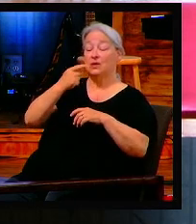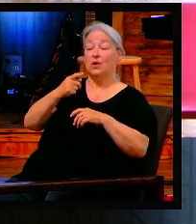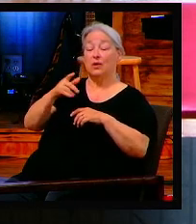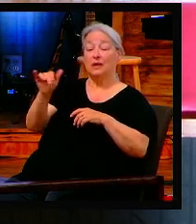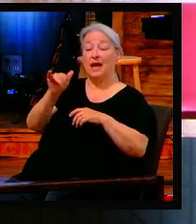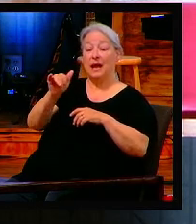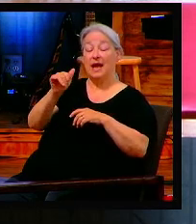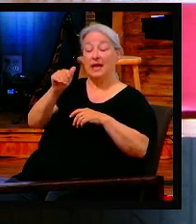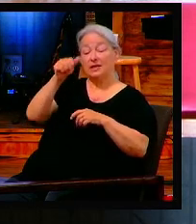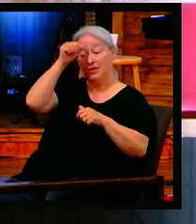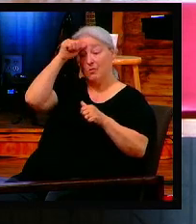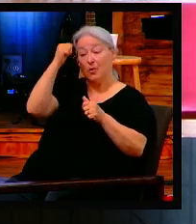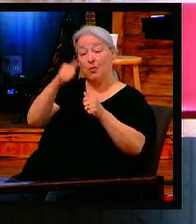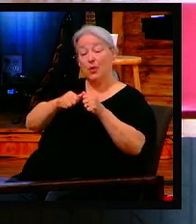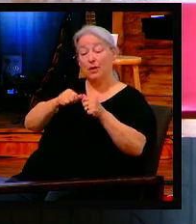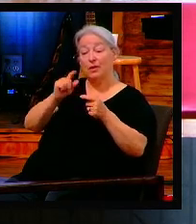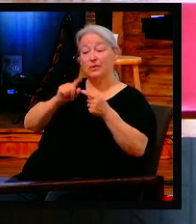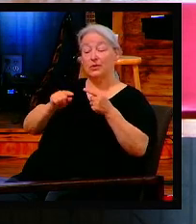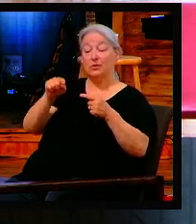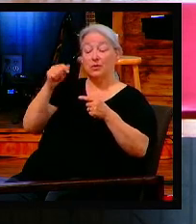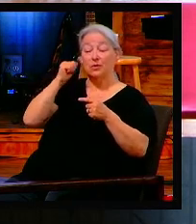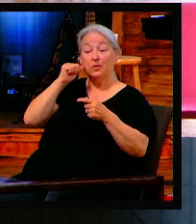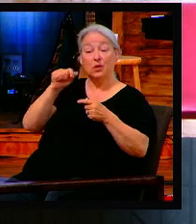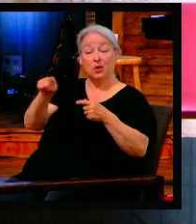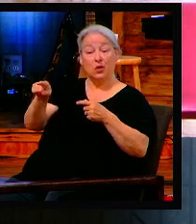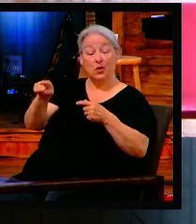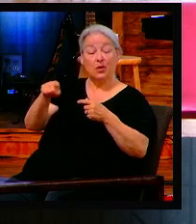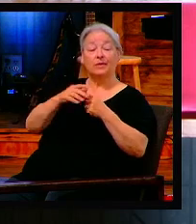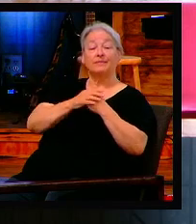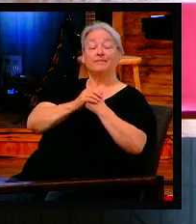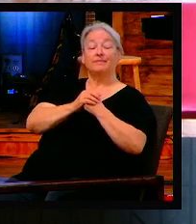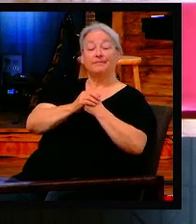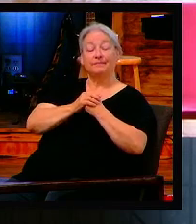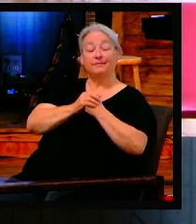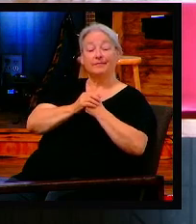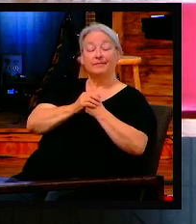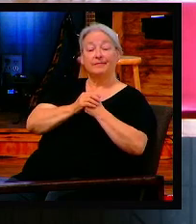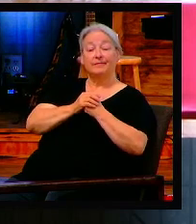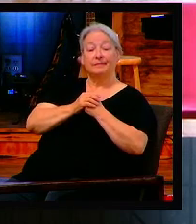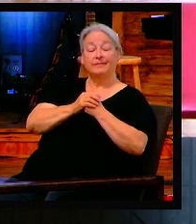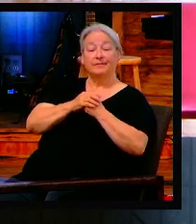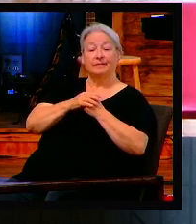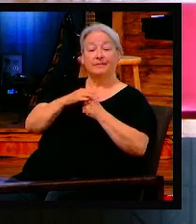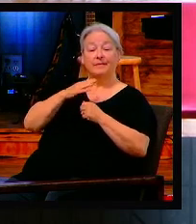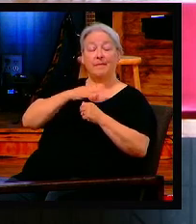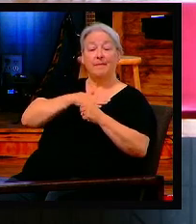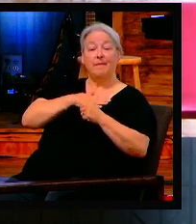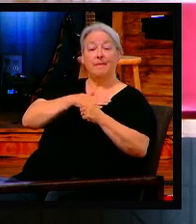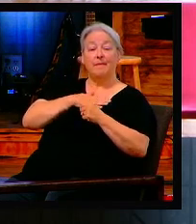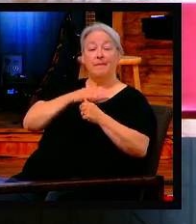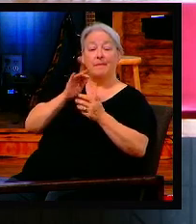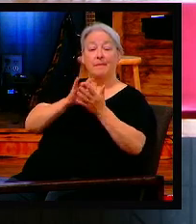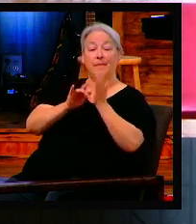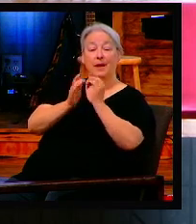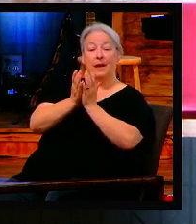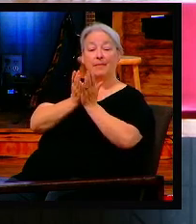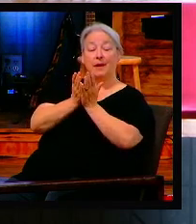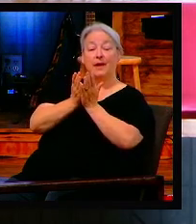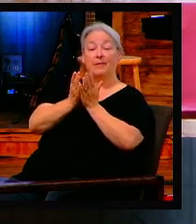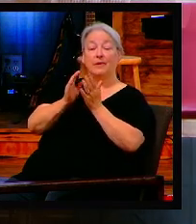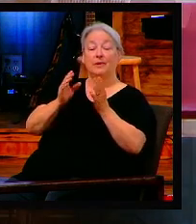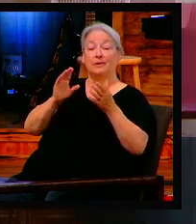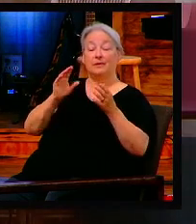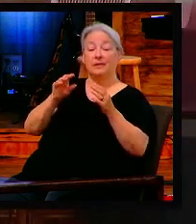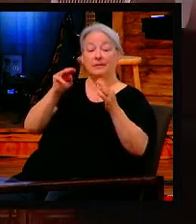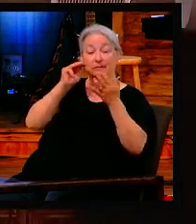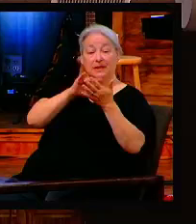God honors people. He says, look what they did. And guys, not to be funny, but my Bible is a study Bible. Anybody raise your hand if you've got a study Bible. Kind